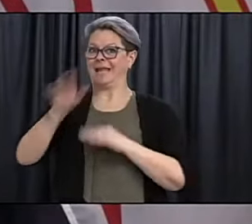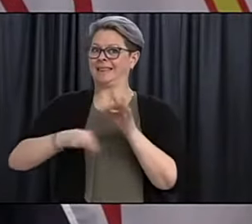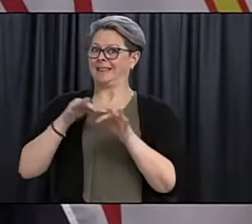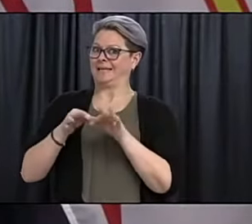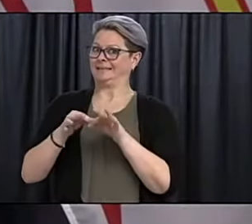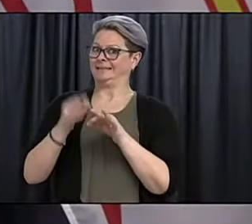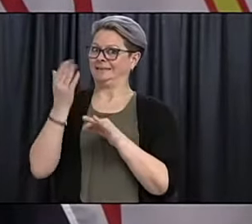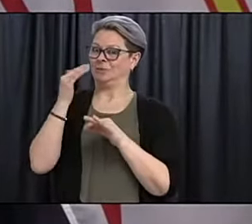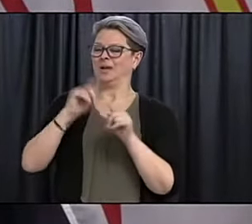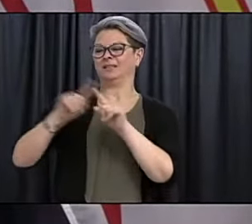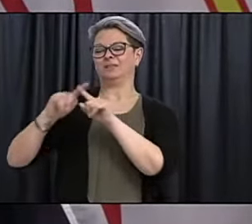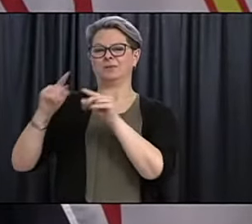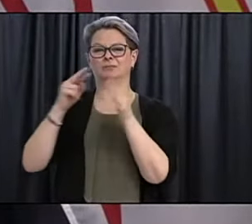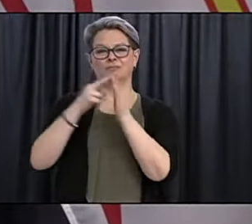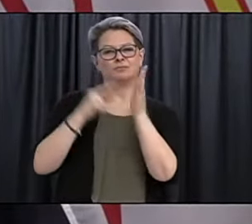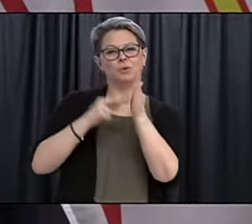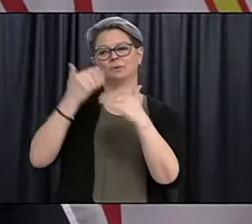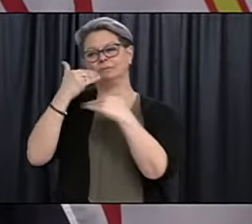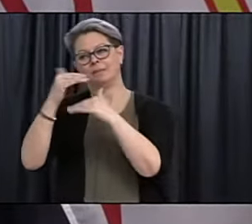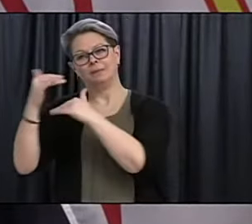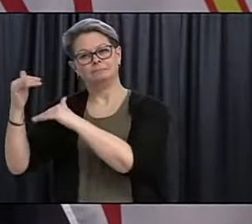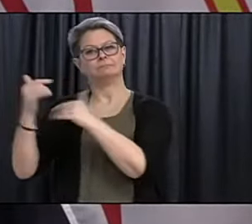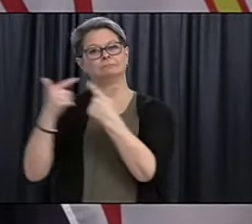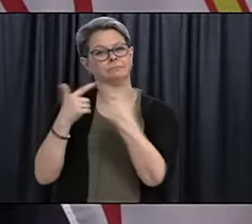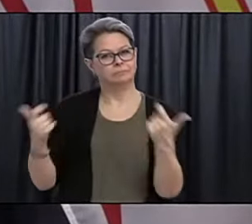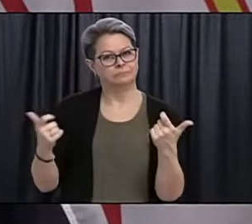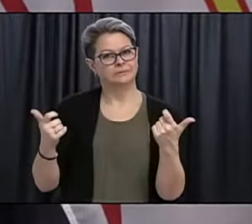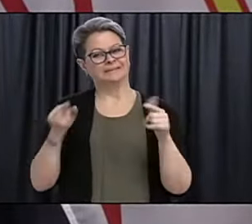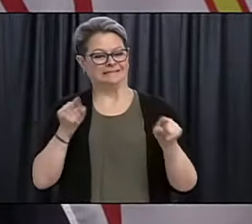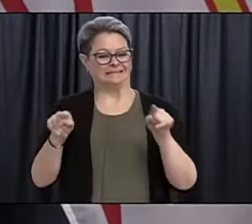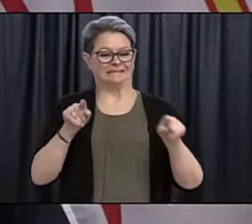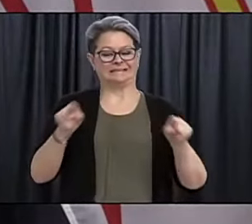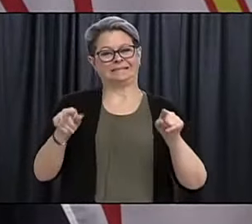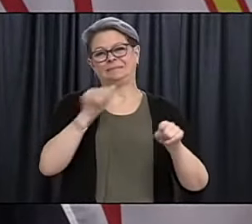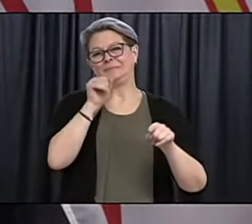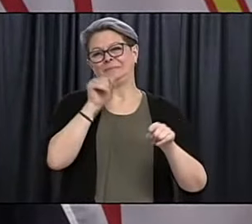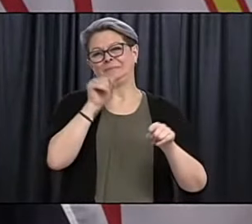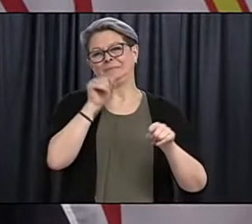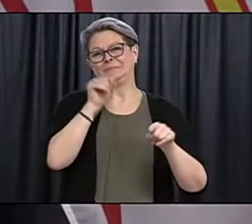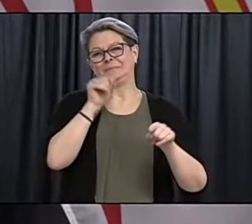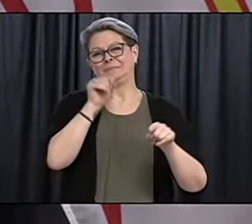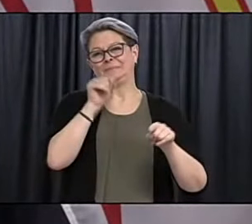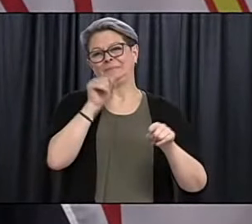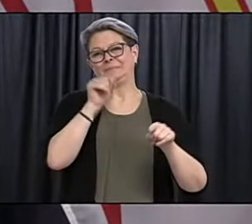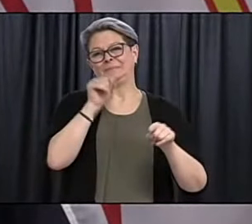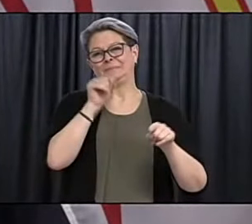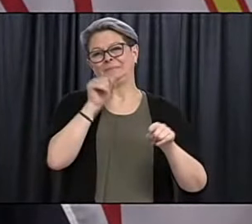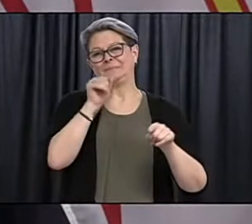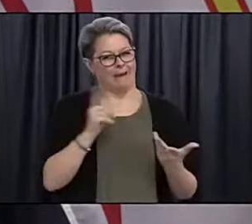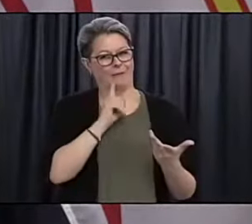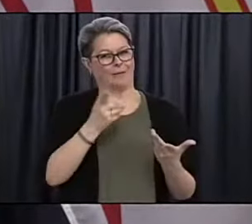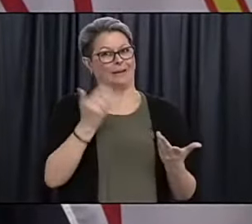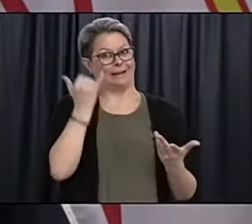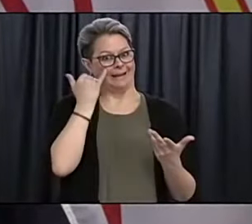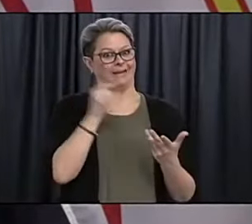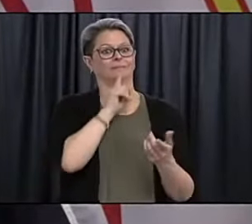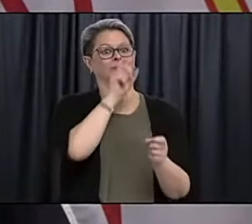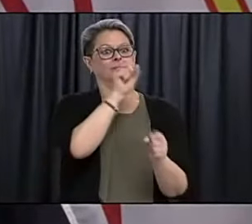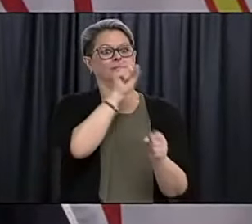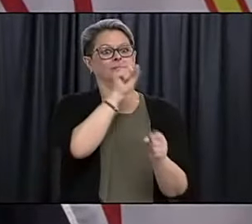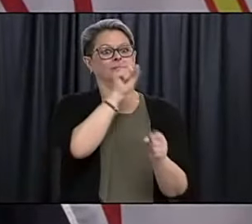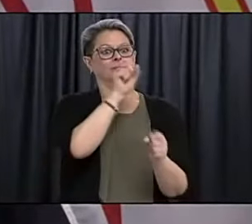of, uh, restrictions and, and things like that. So, um, it's really, really can't read in deeply because,